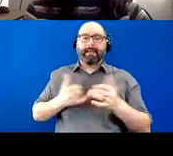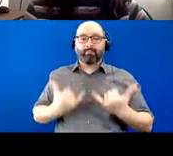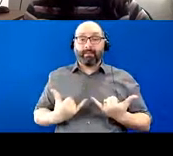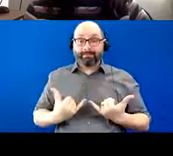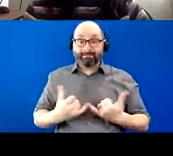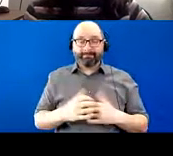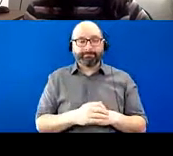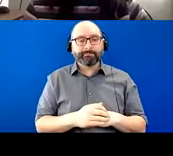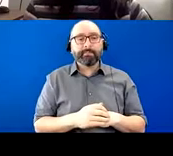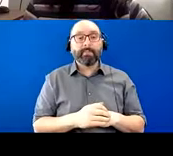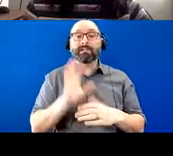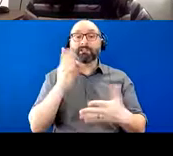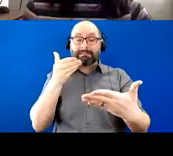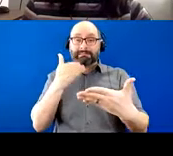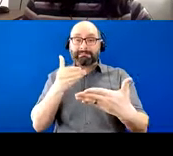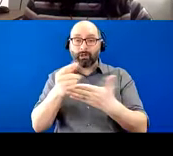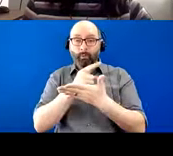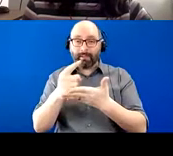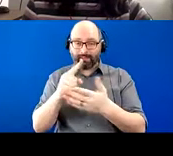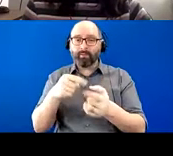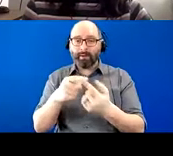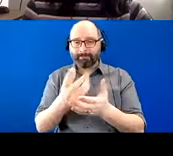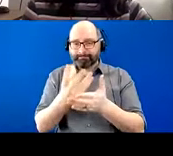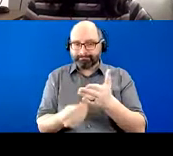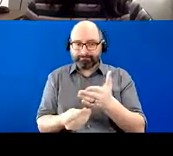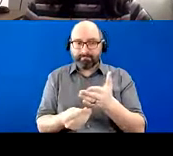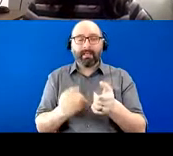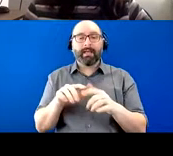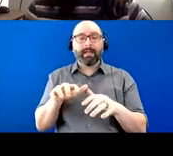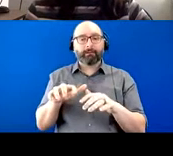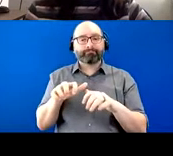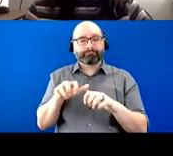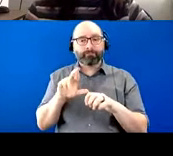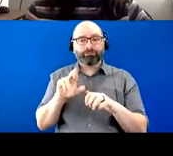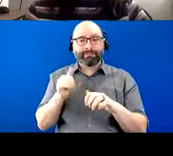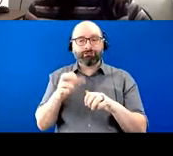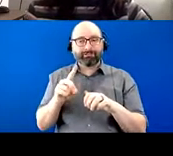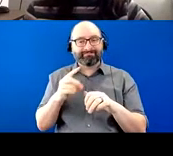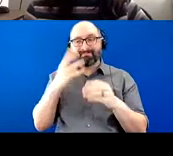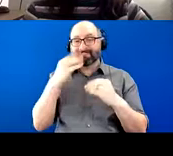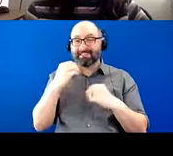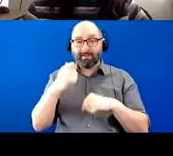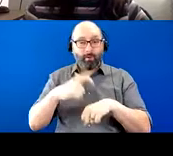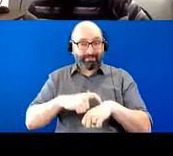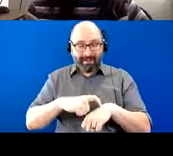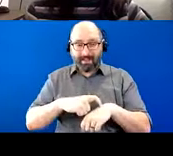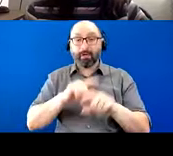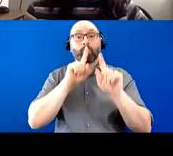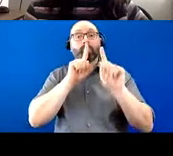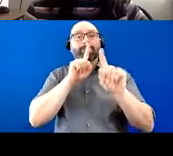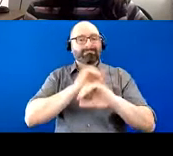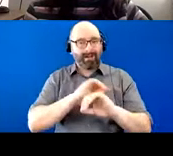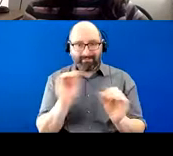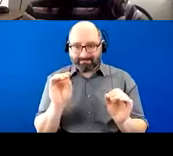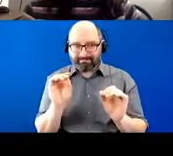during the week leading up to his death, you know, he had increasing rigidity and stiffness. He was sleeping all the time, non-responsive,